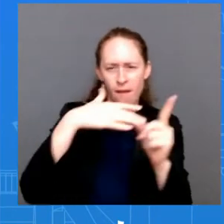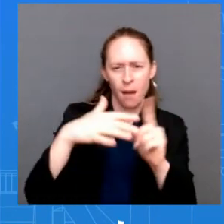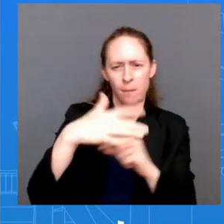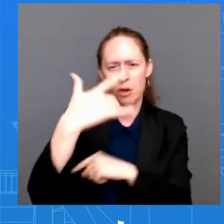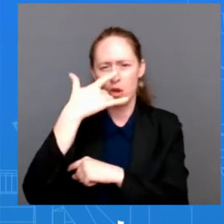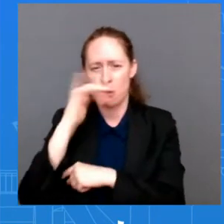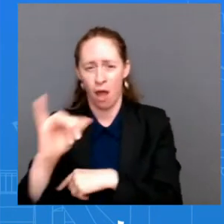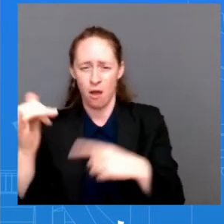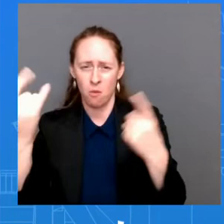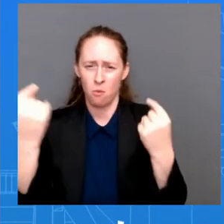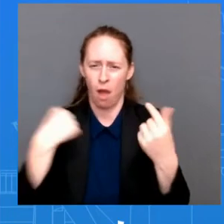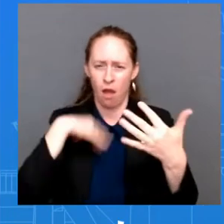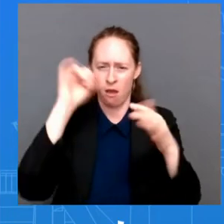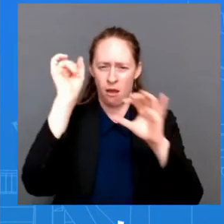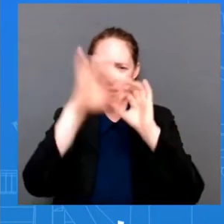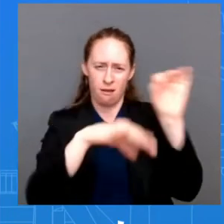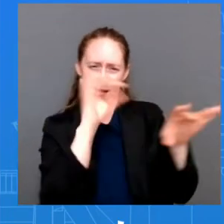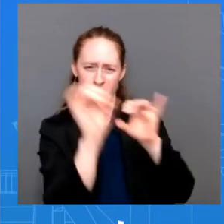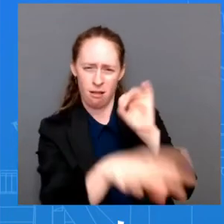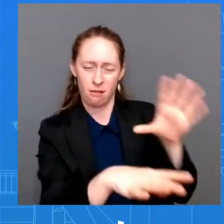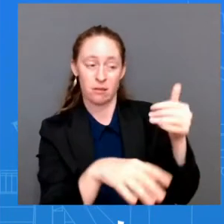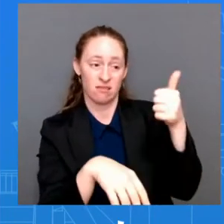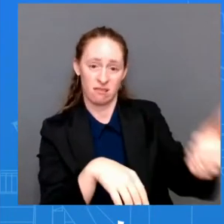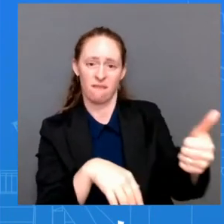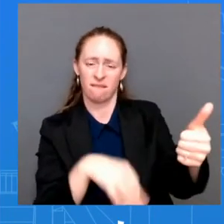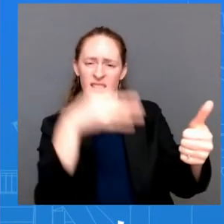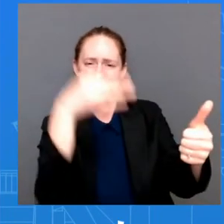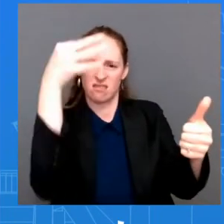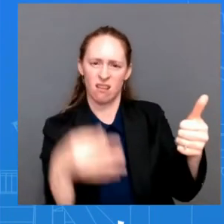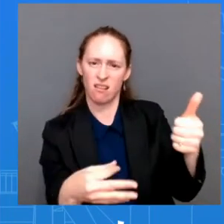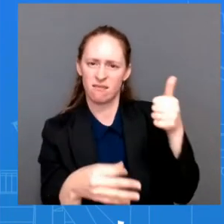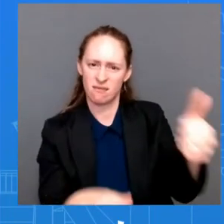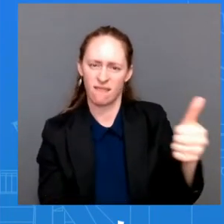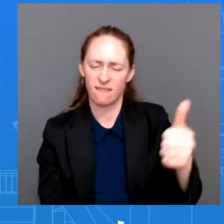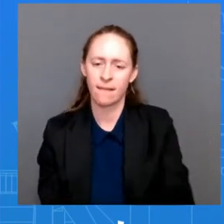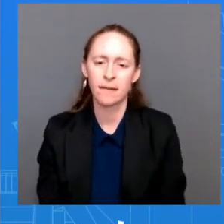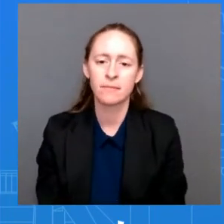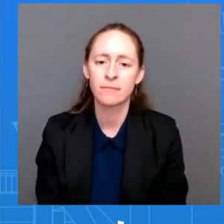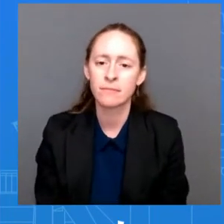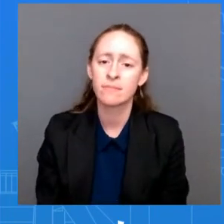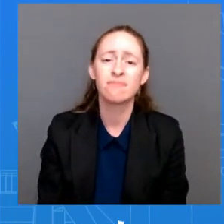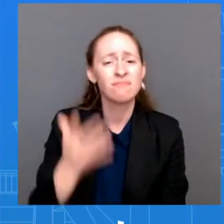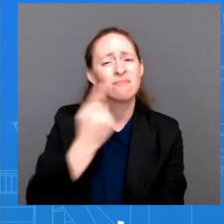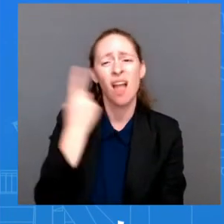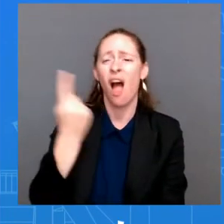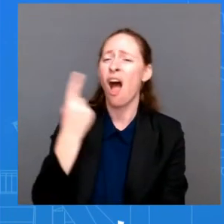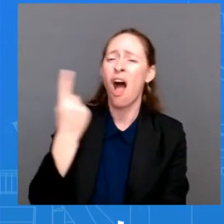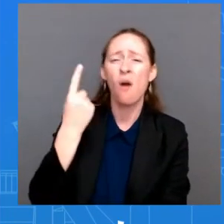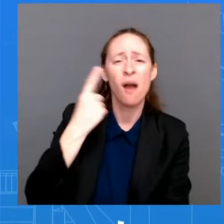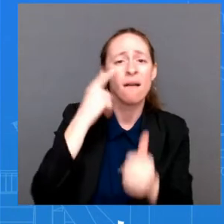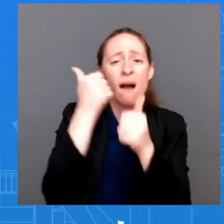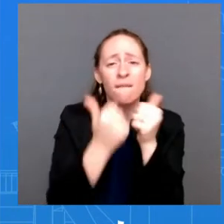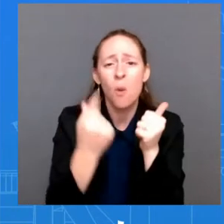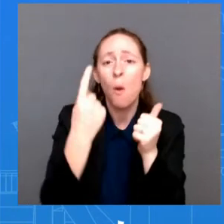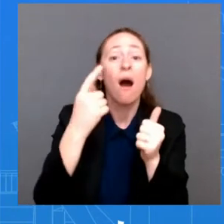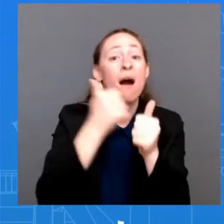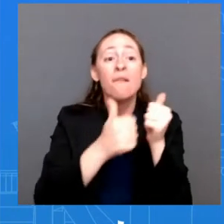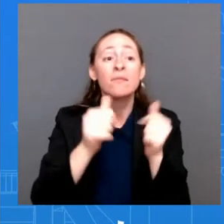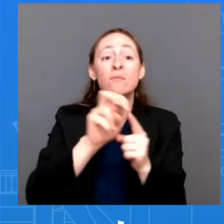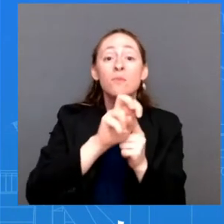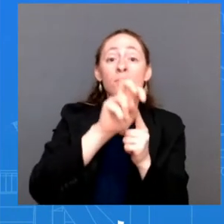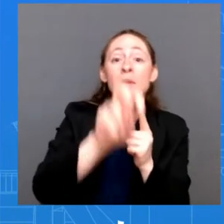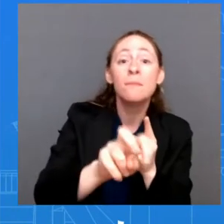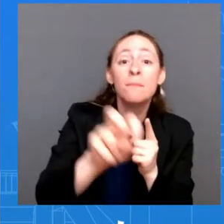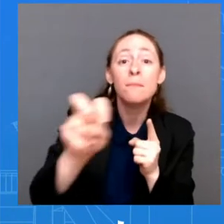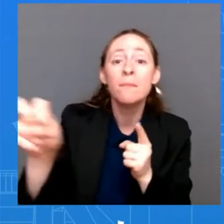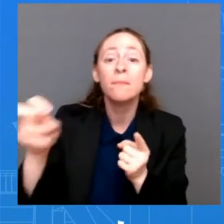decision possible for every stop, for every overseas travel. And again, I'm not going to get ahead of her or her staff here with respect